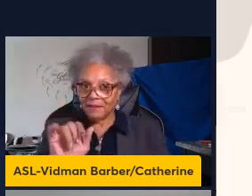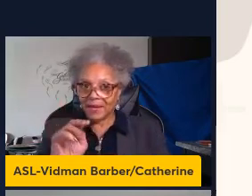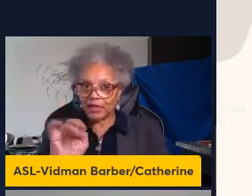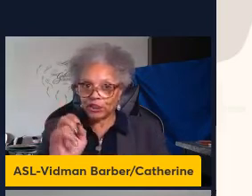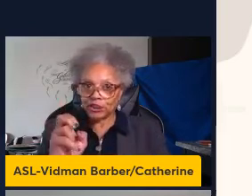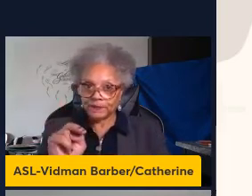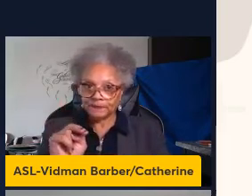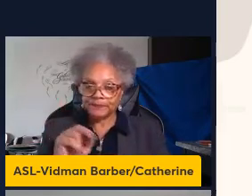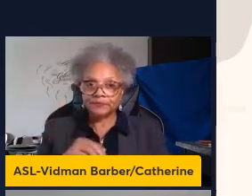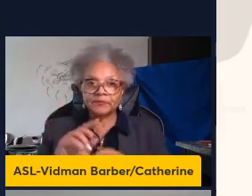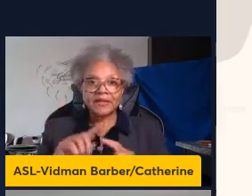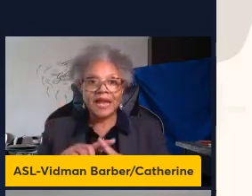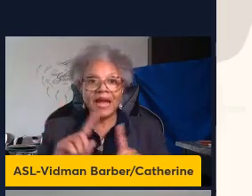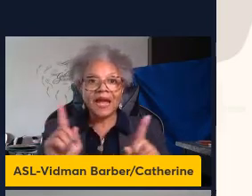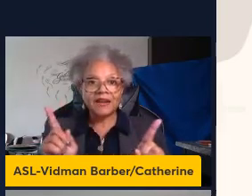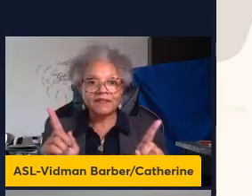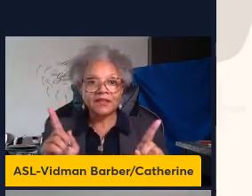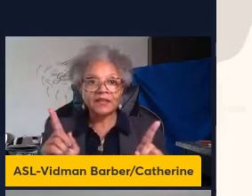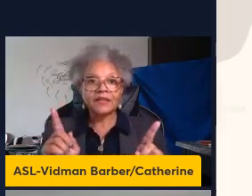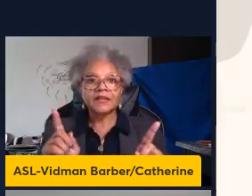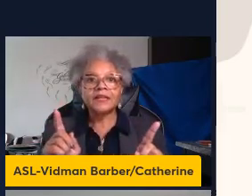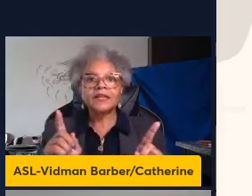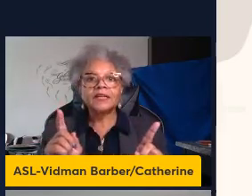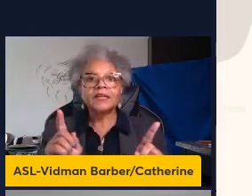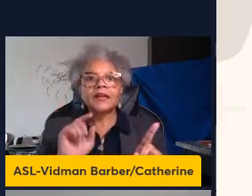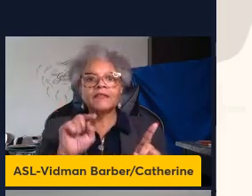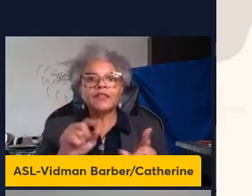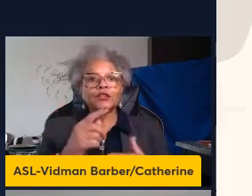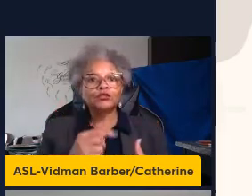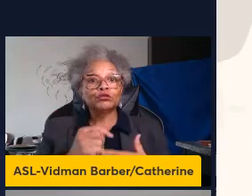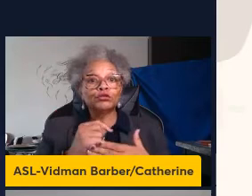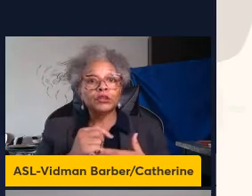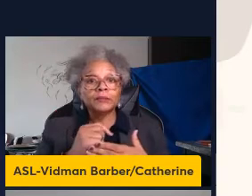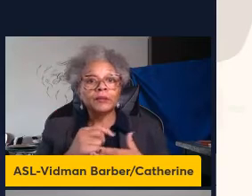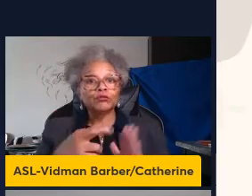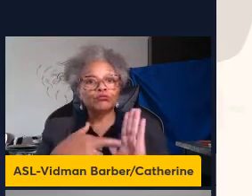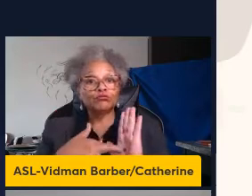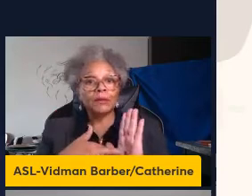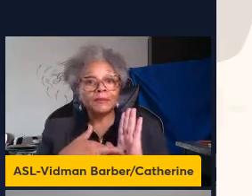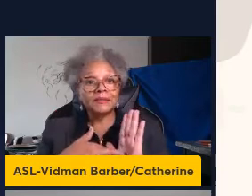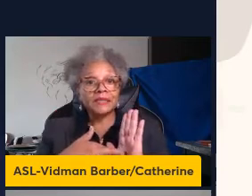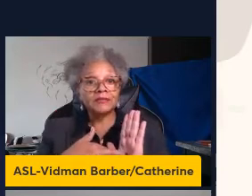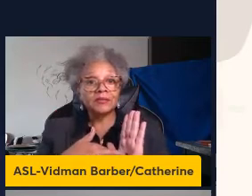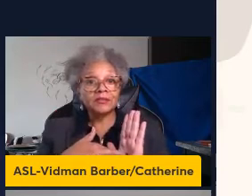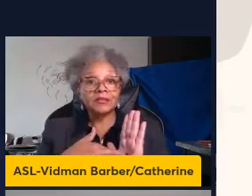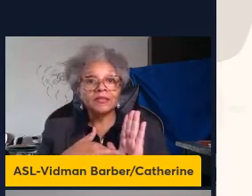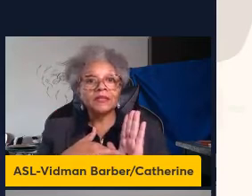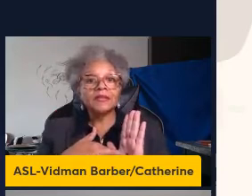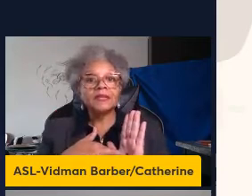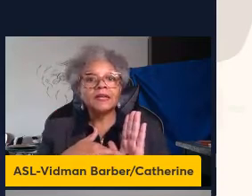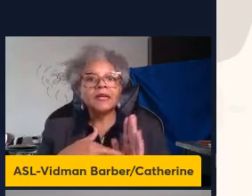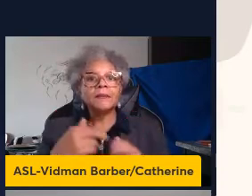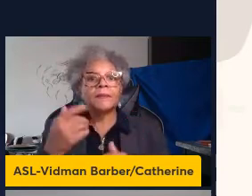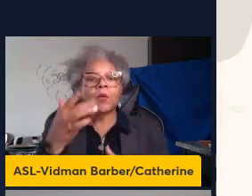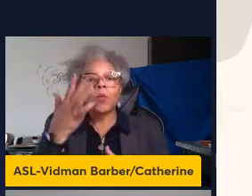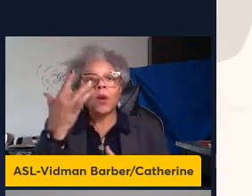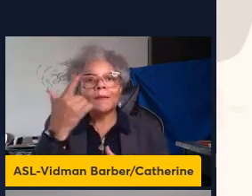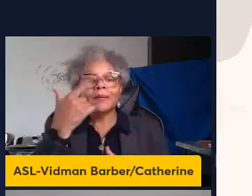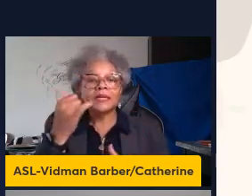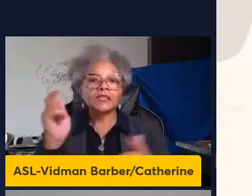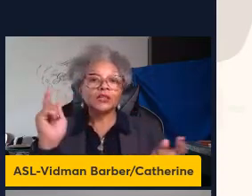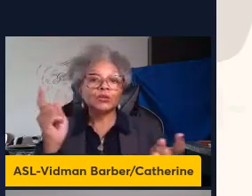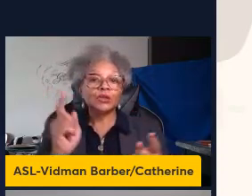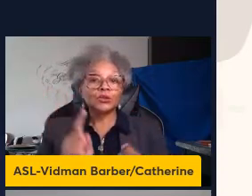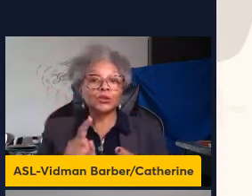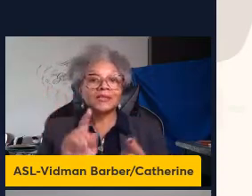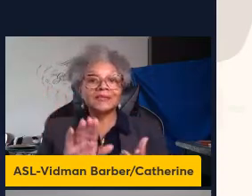the anti-heteroviral treatment represented a great acquisition because it reduces immortality